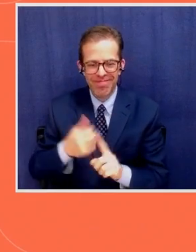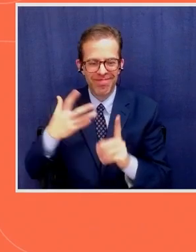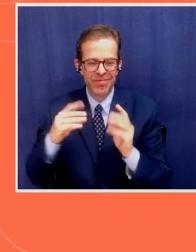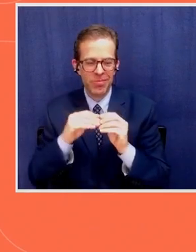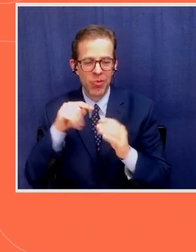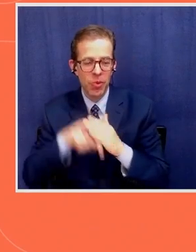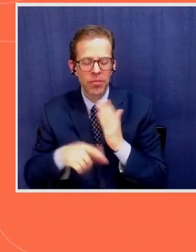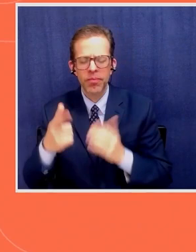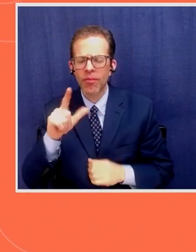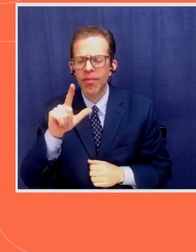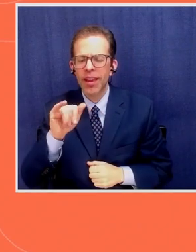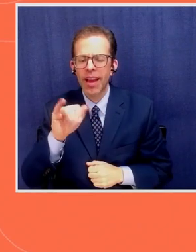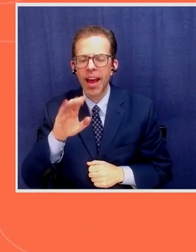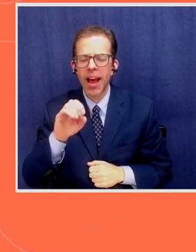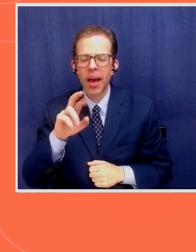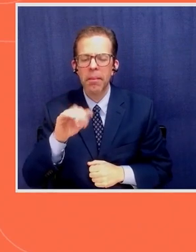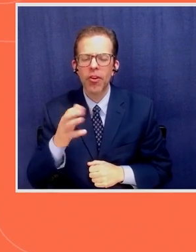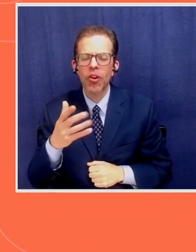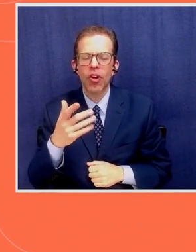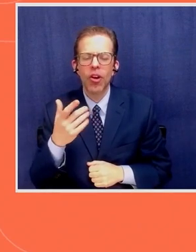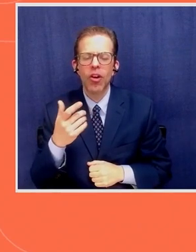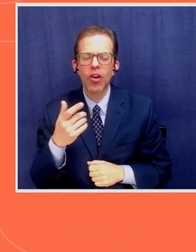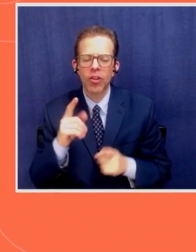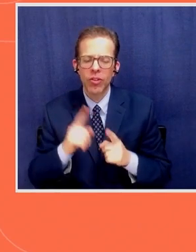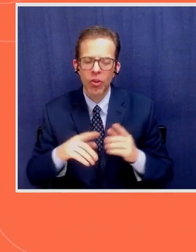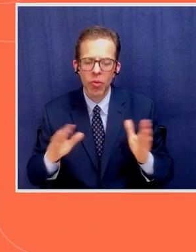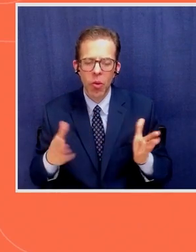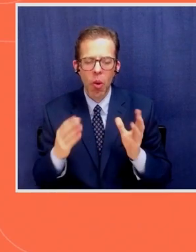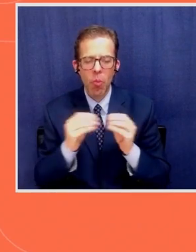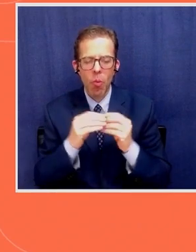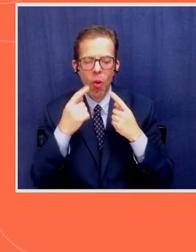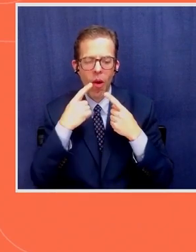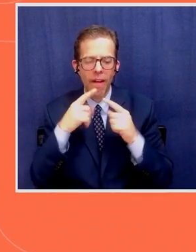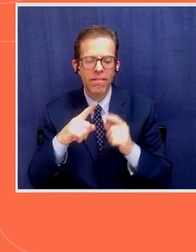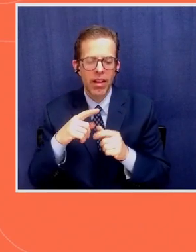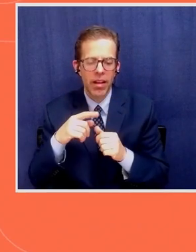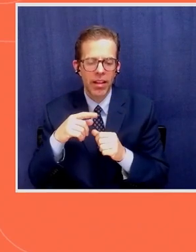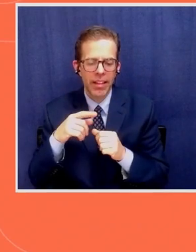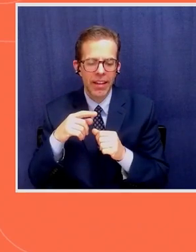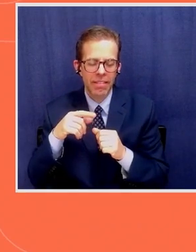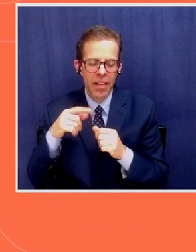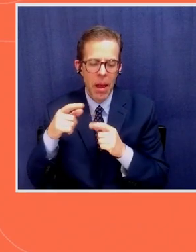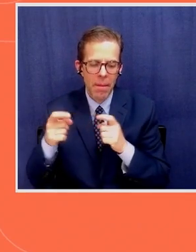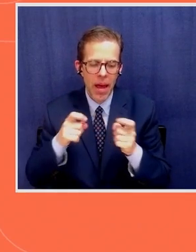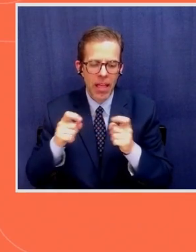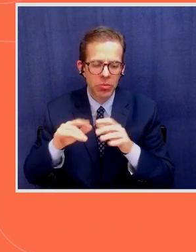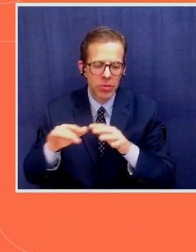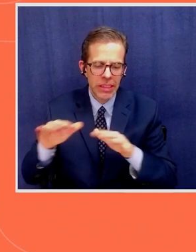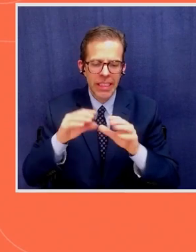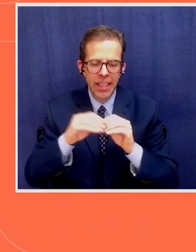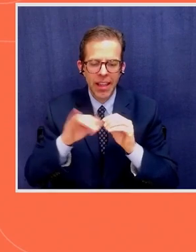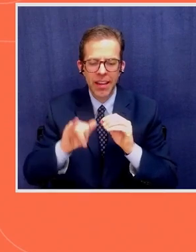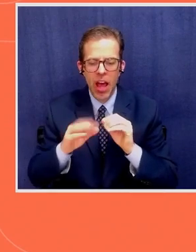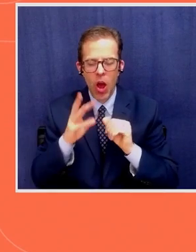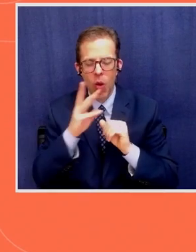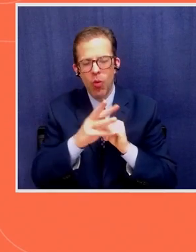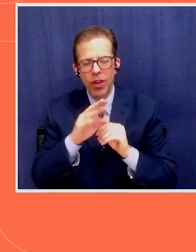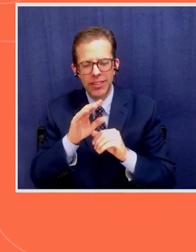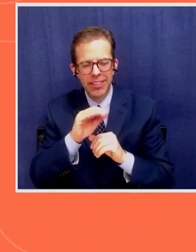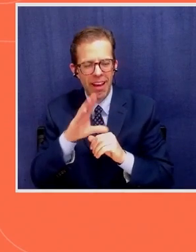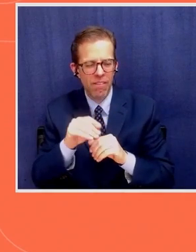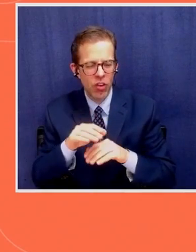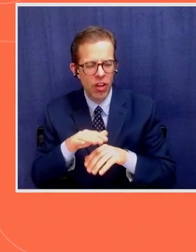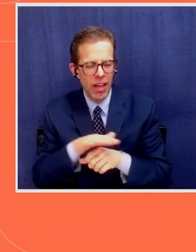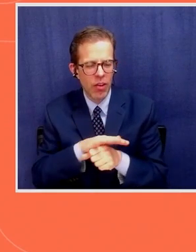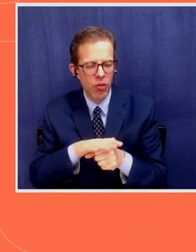Liberia in promoting more effective fisheries management in the West African region? Well, mean, first of all was